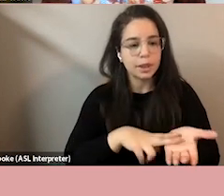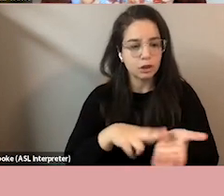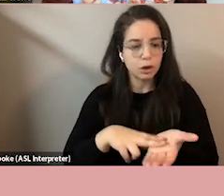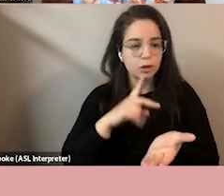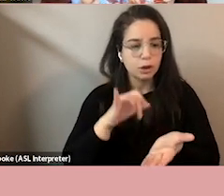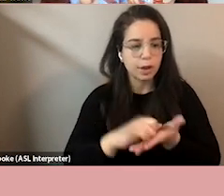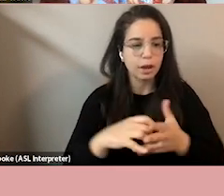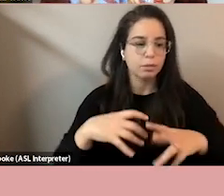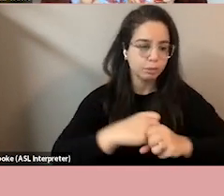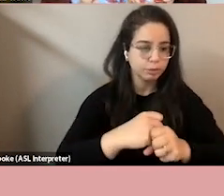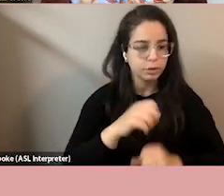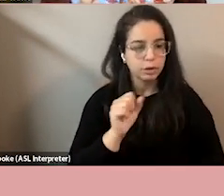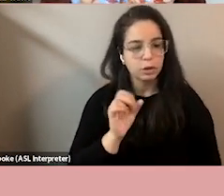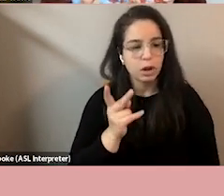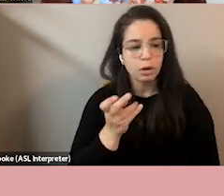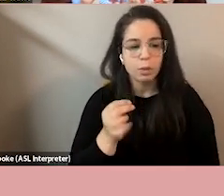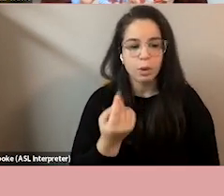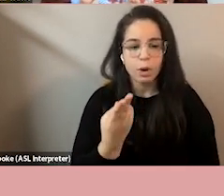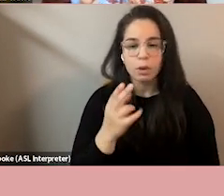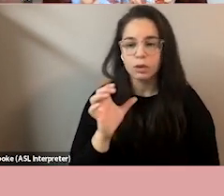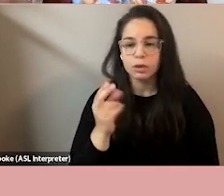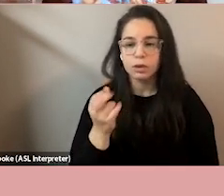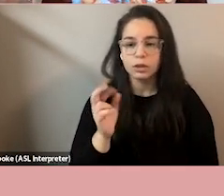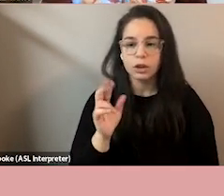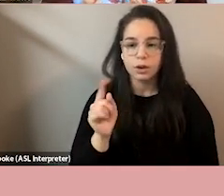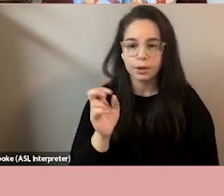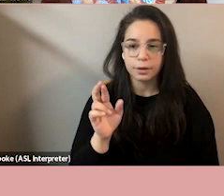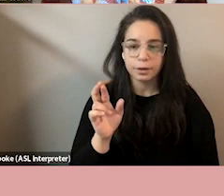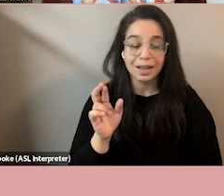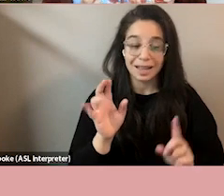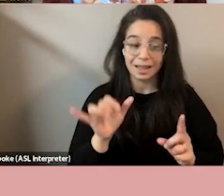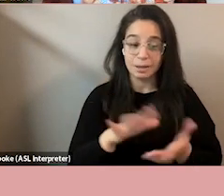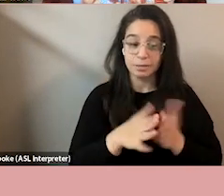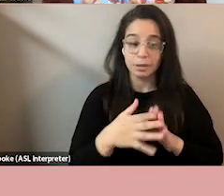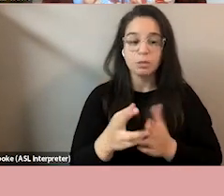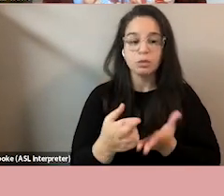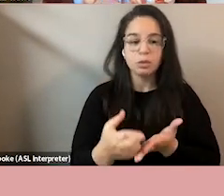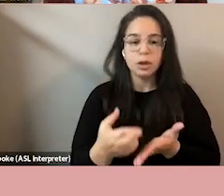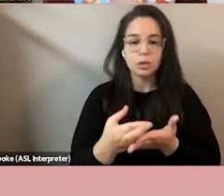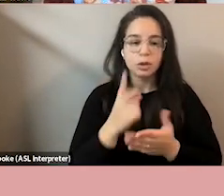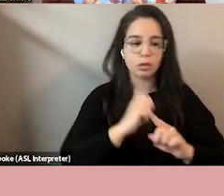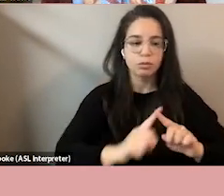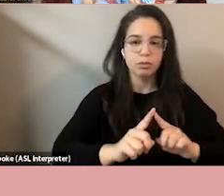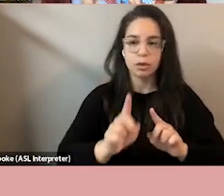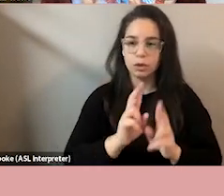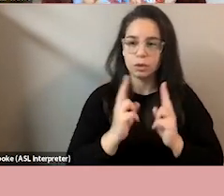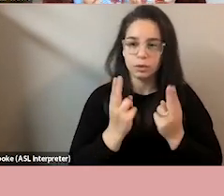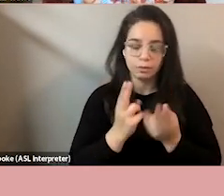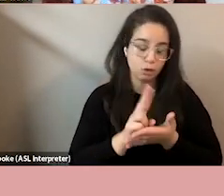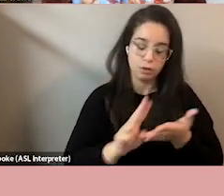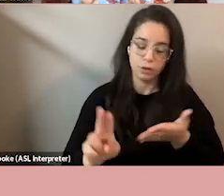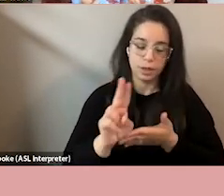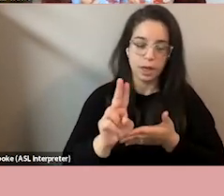scarborough charter and that ultimately serves as a resource for universities who want to address anti-black